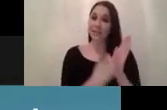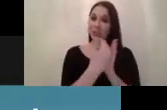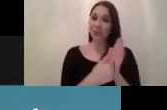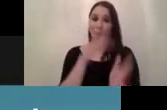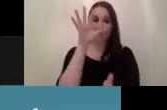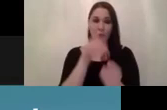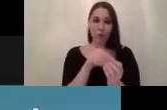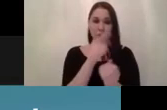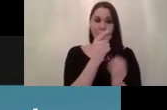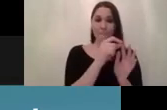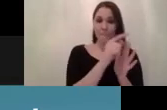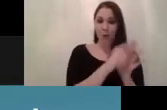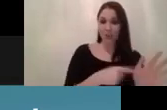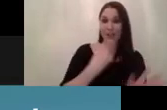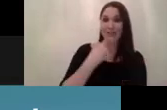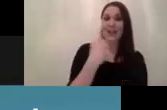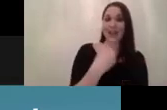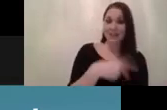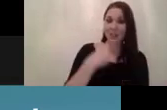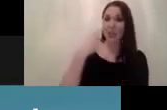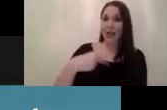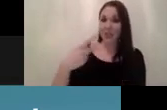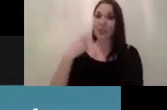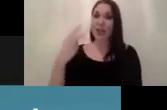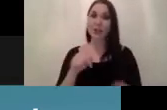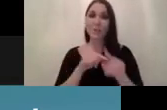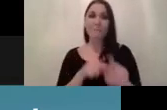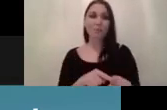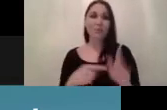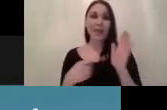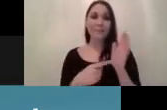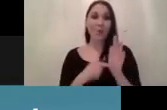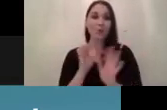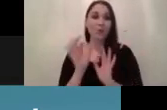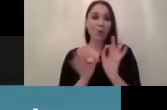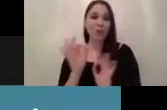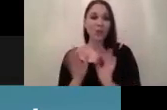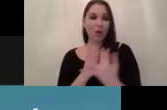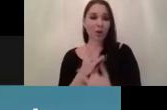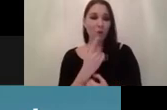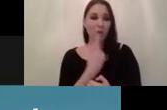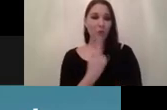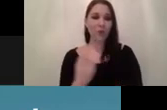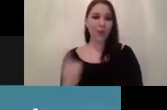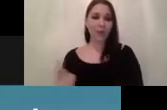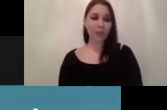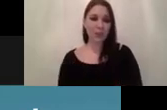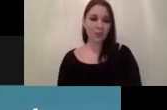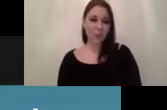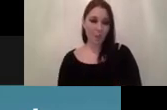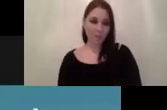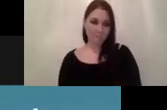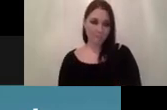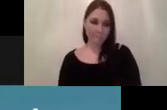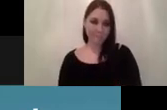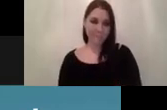and answer the most important questions towards the project i will go through each of the yeah actually i will go through each